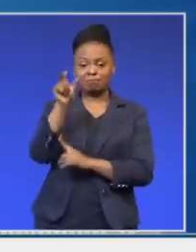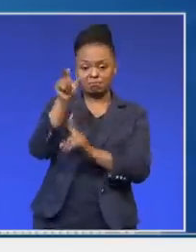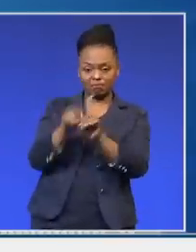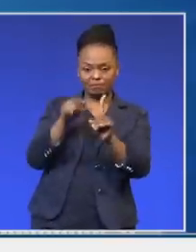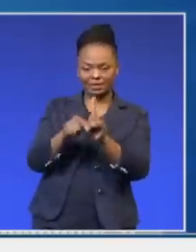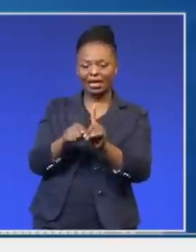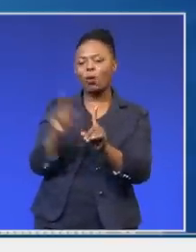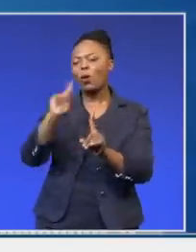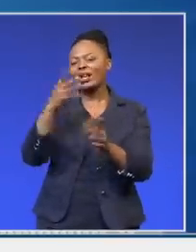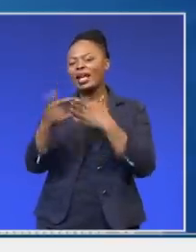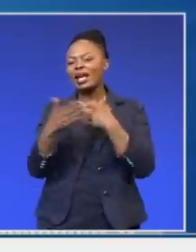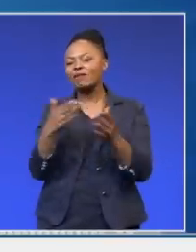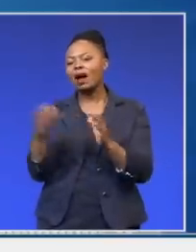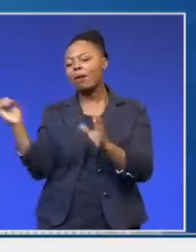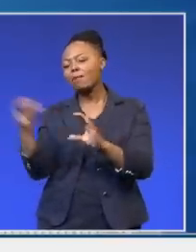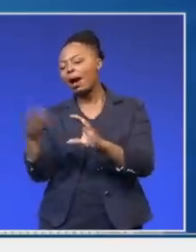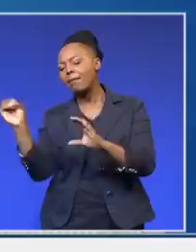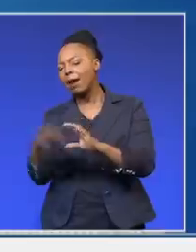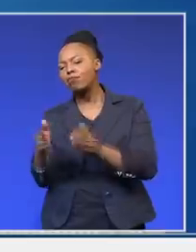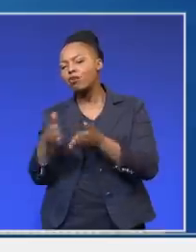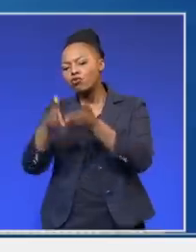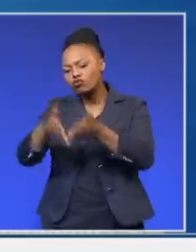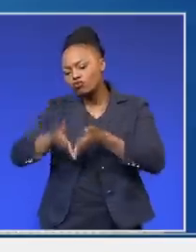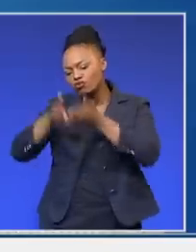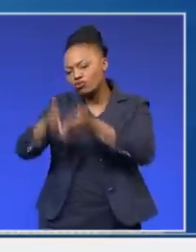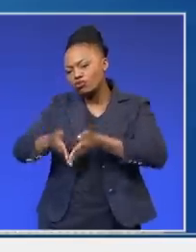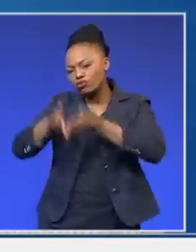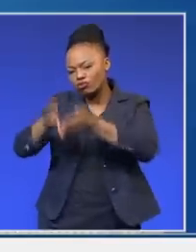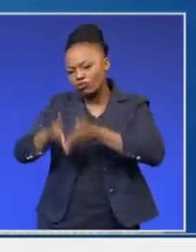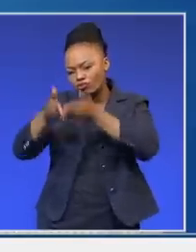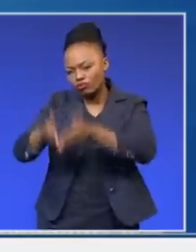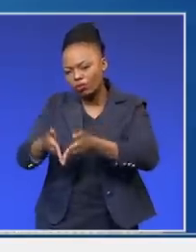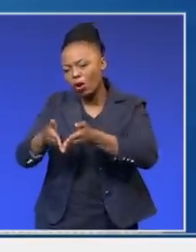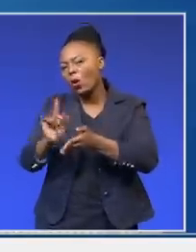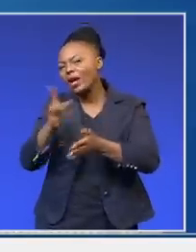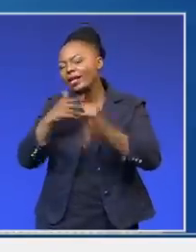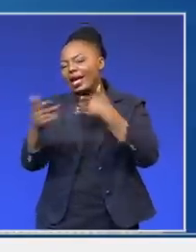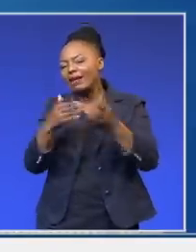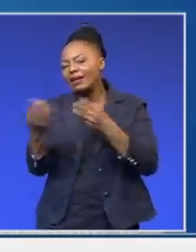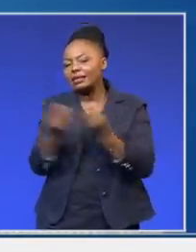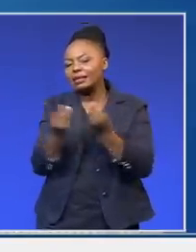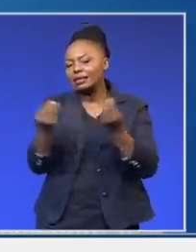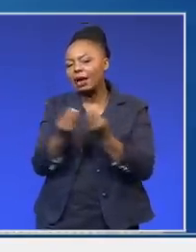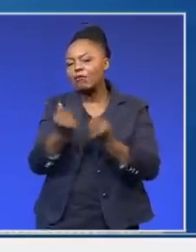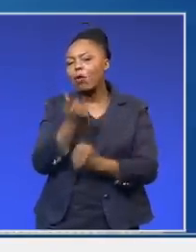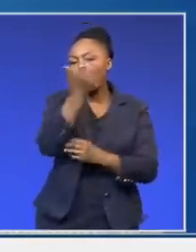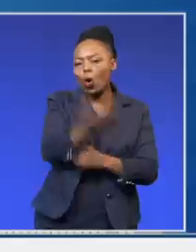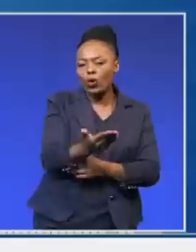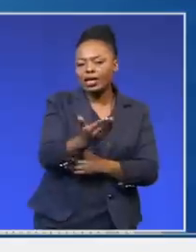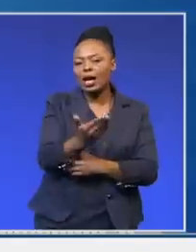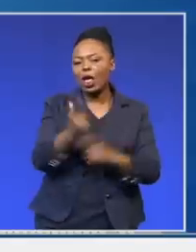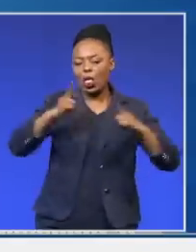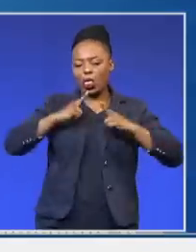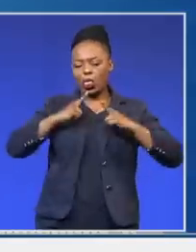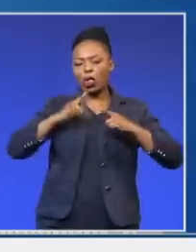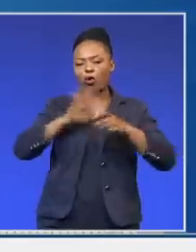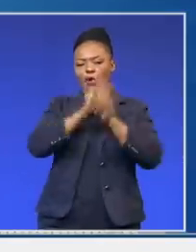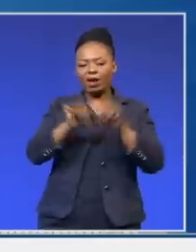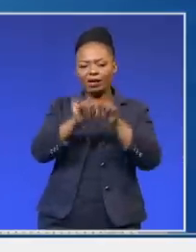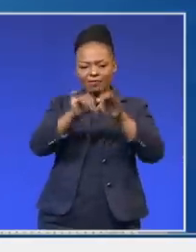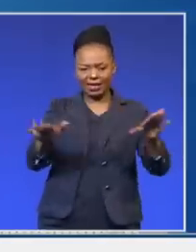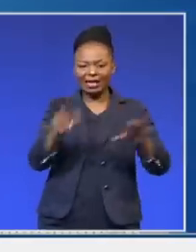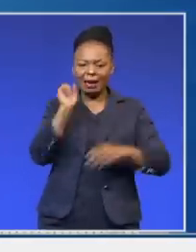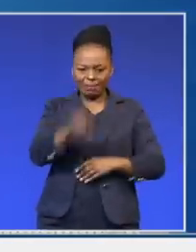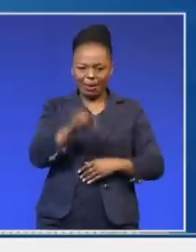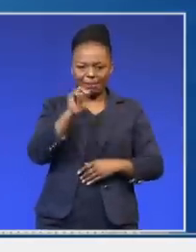whatever was loaded onto that cargo ship were actually stuff that was ordered prior to COVID-19. And that's the reason that it was only